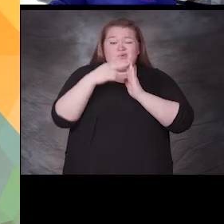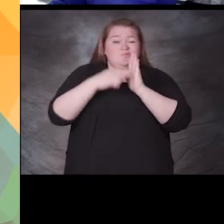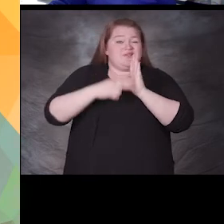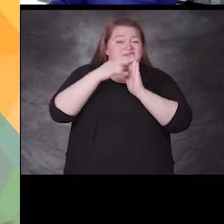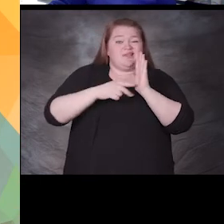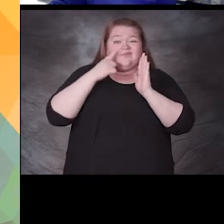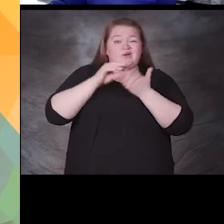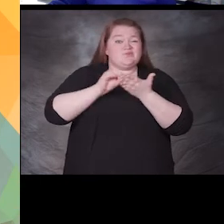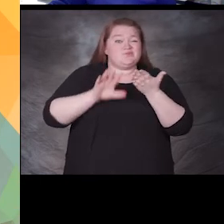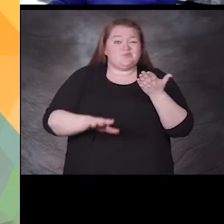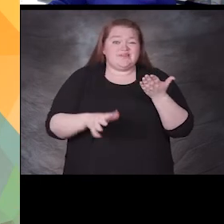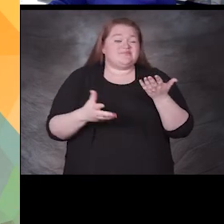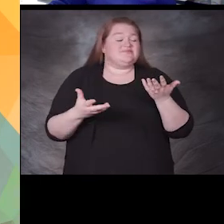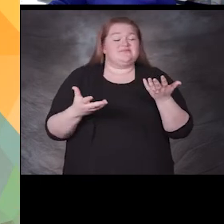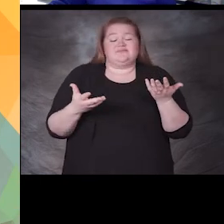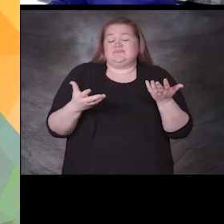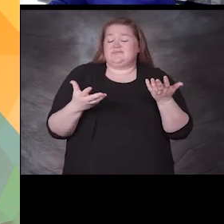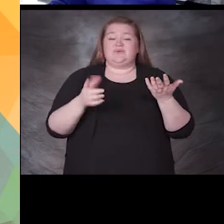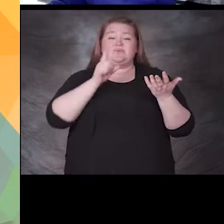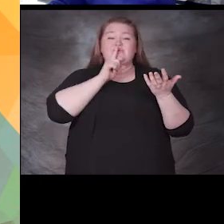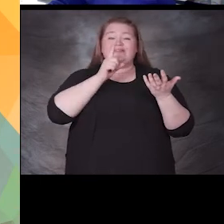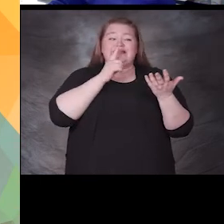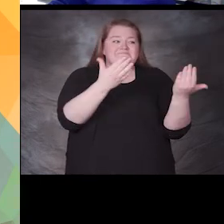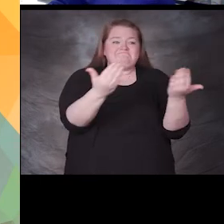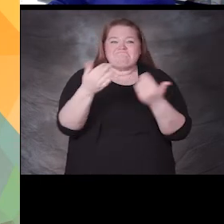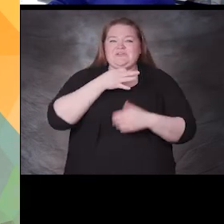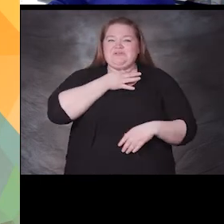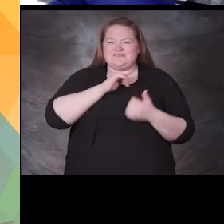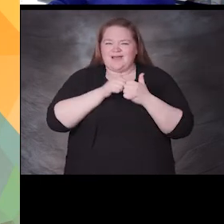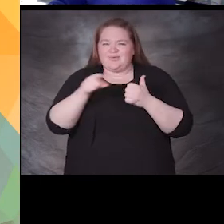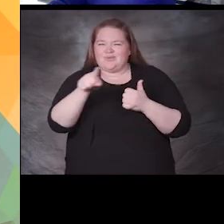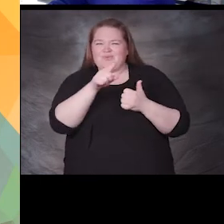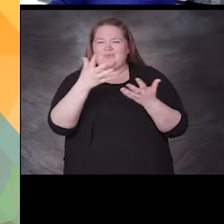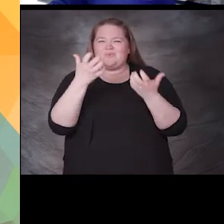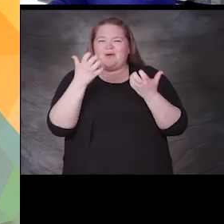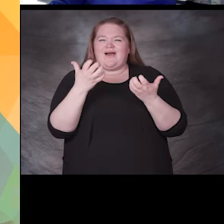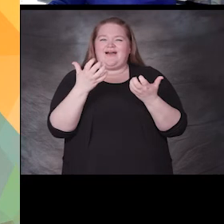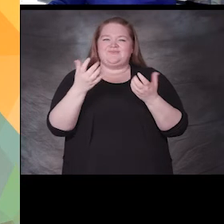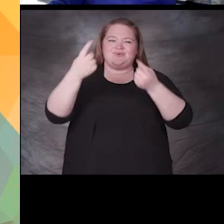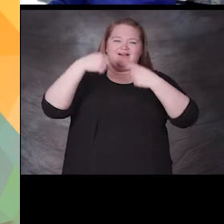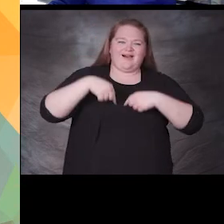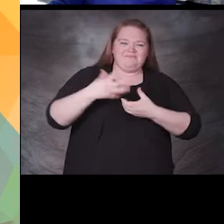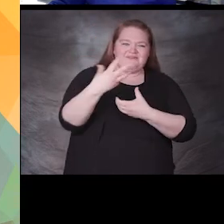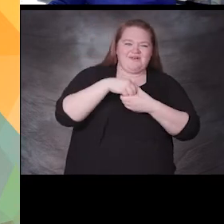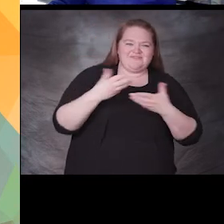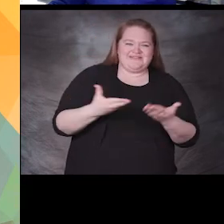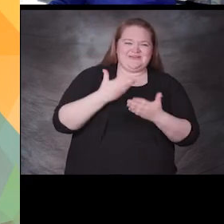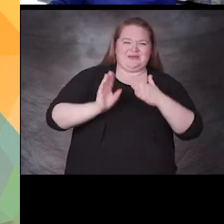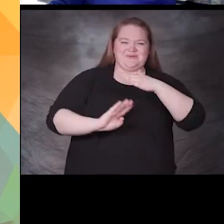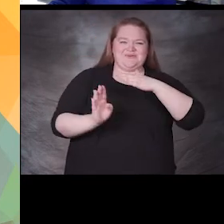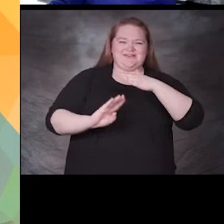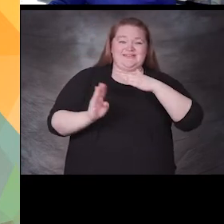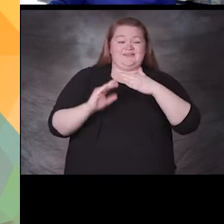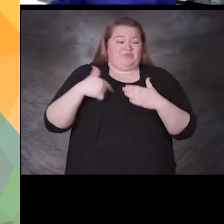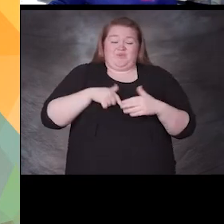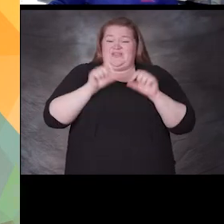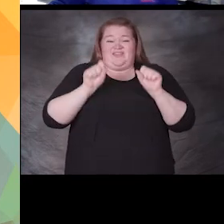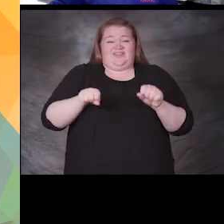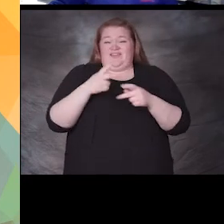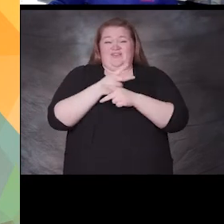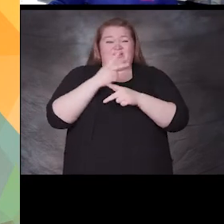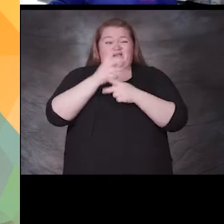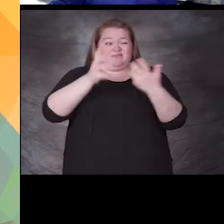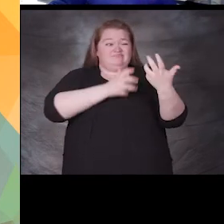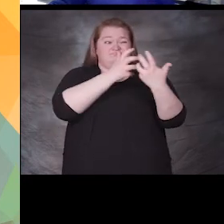really want you to let us know how you would like to be involved at bernie we can make things work if you have a